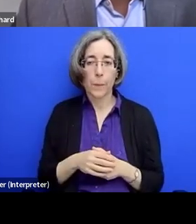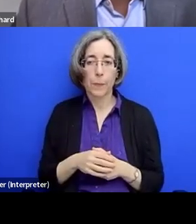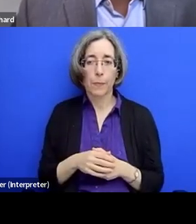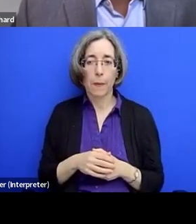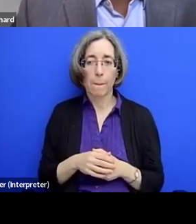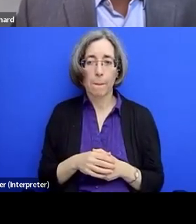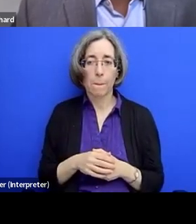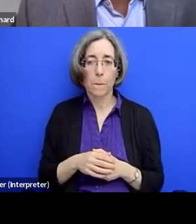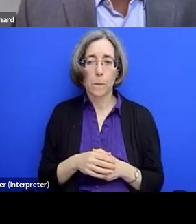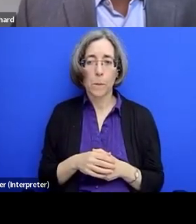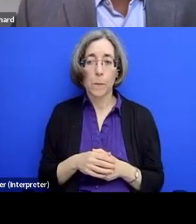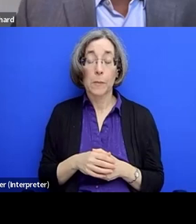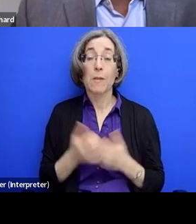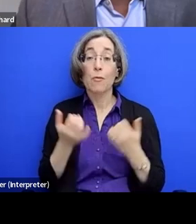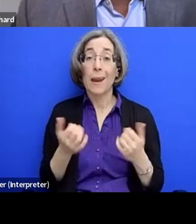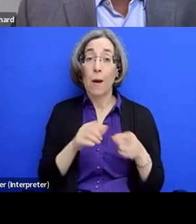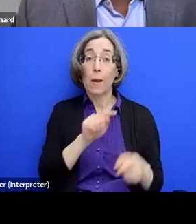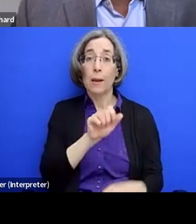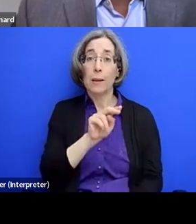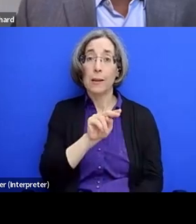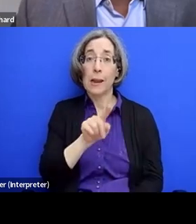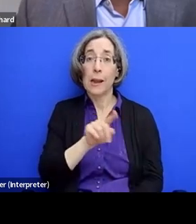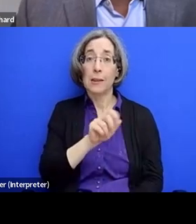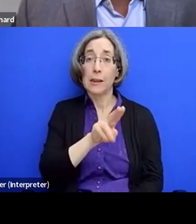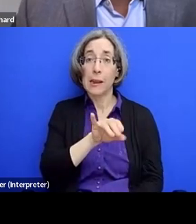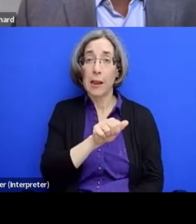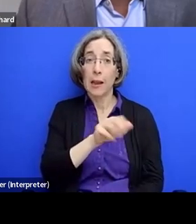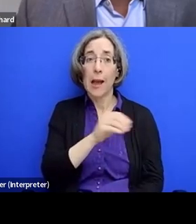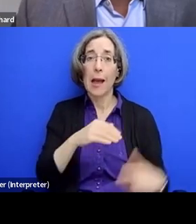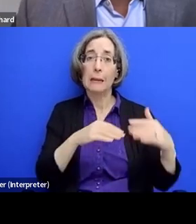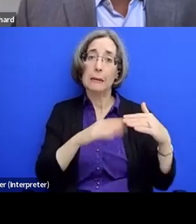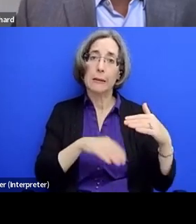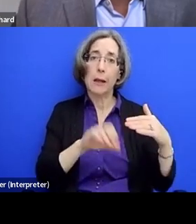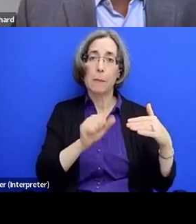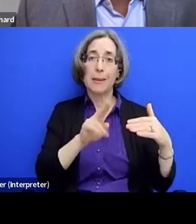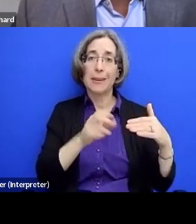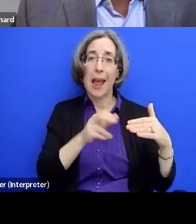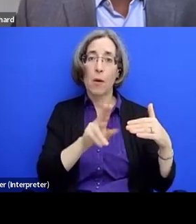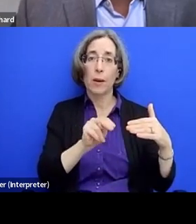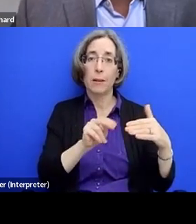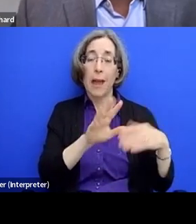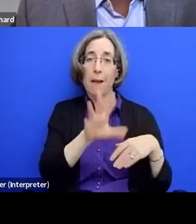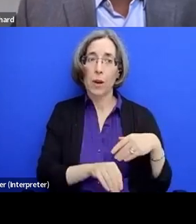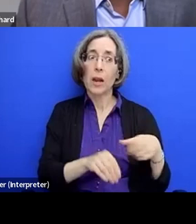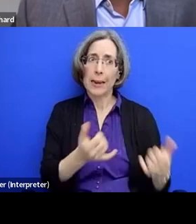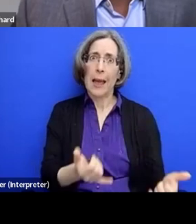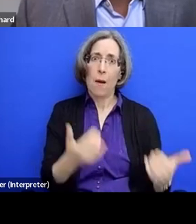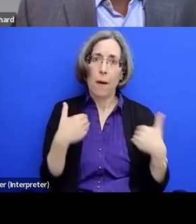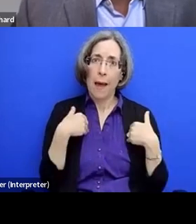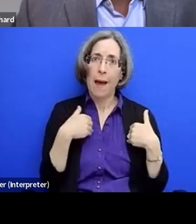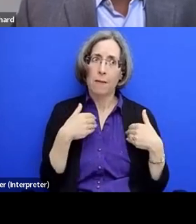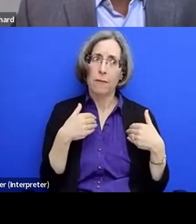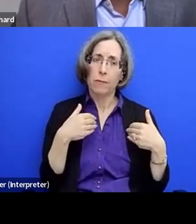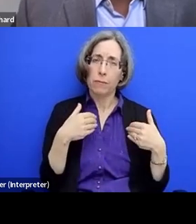in Tanzania and elsewhere in sub-Saharan Africa, fairly comprehensive teams of providers